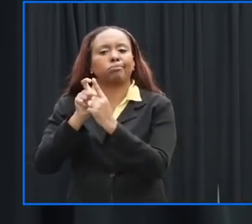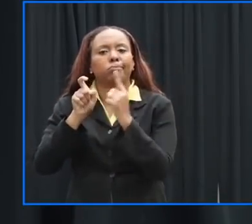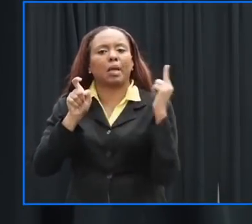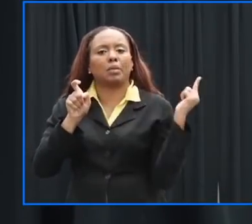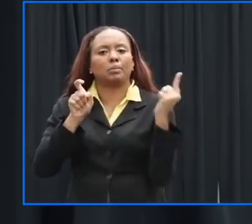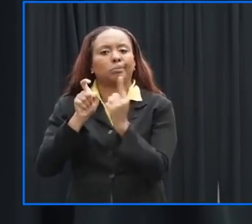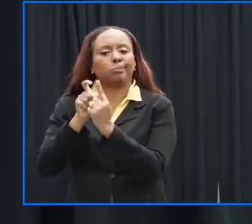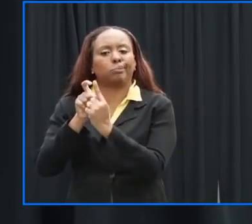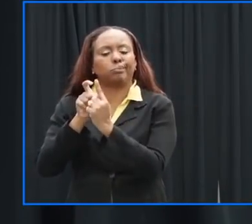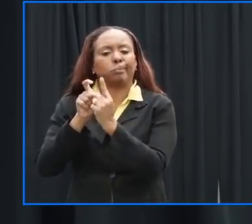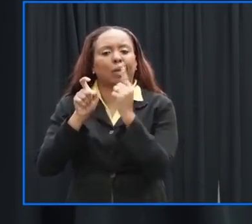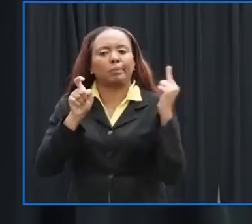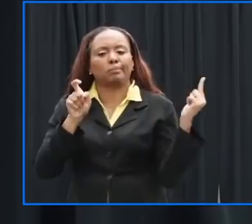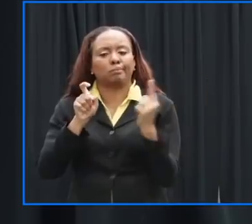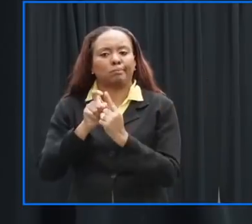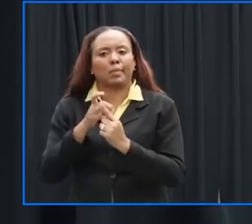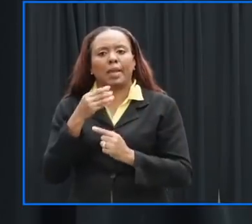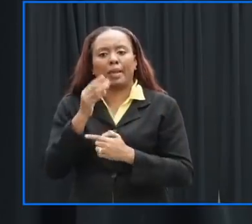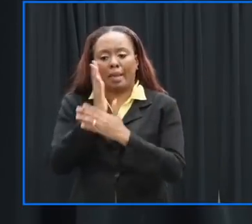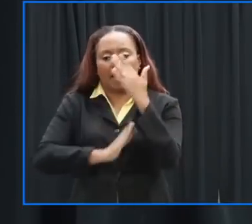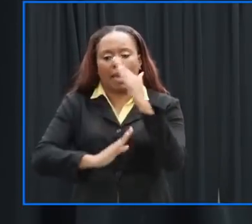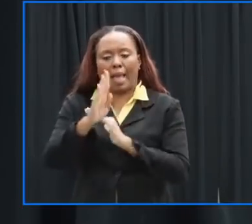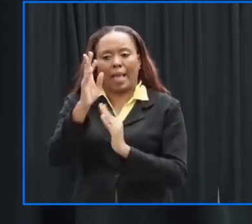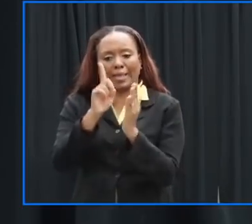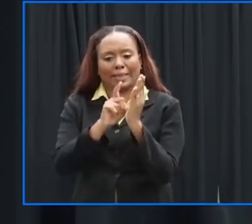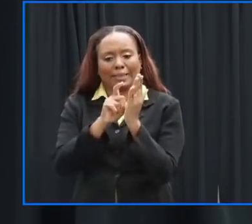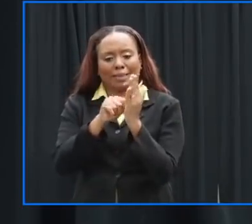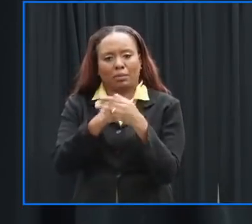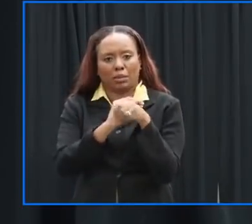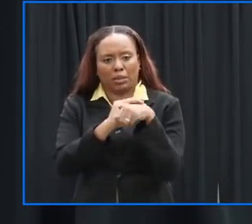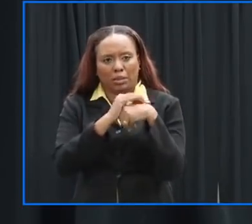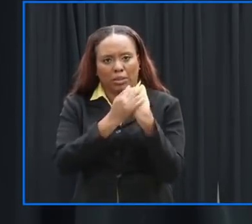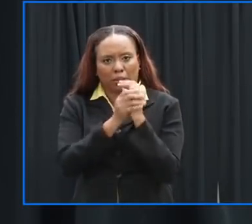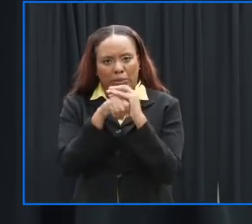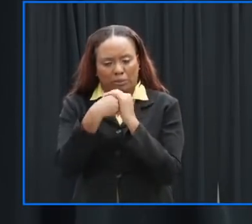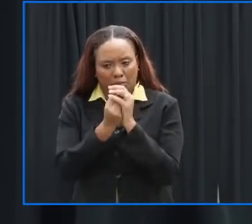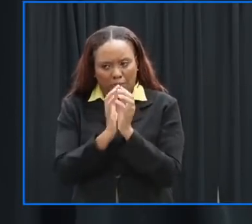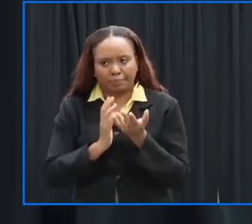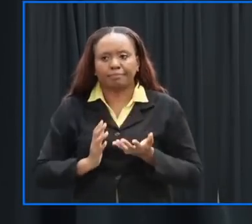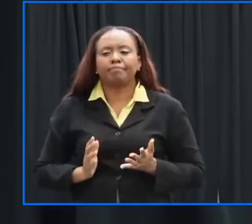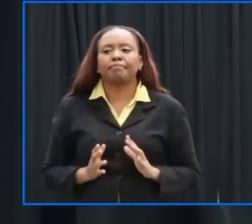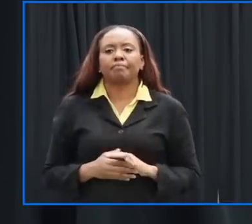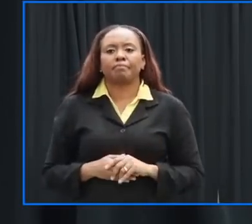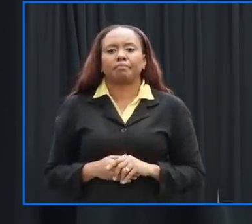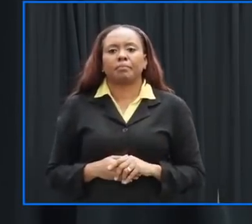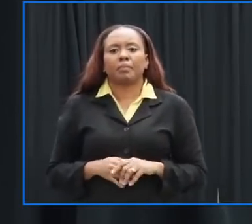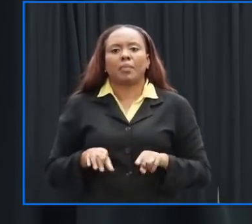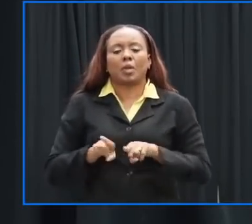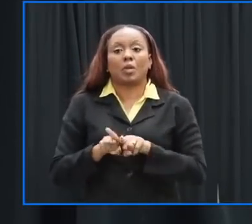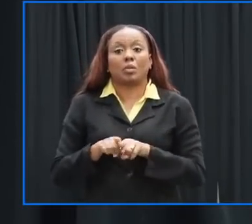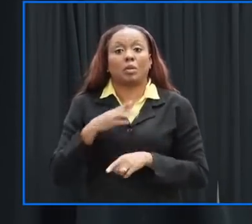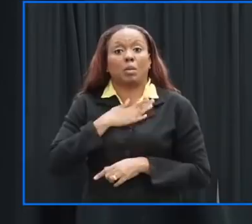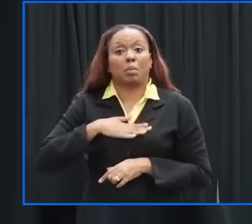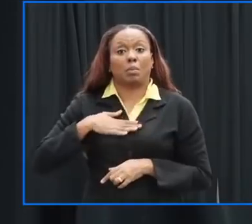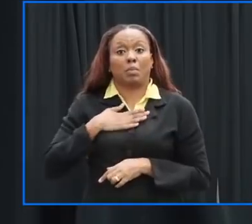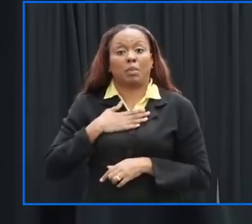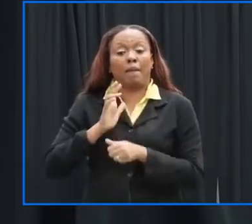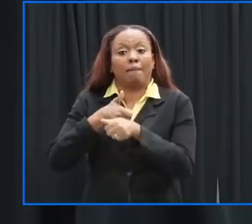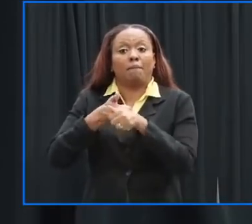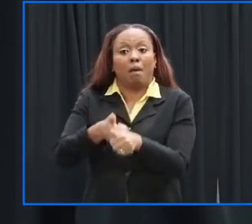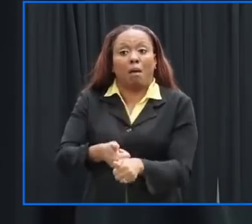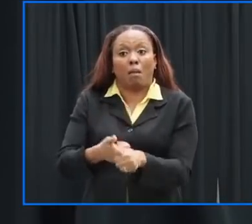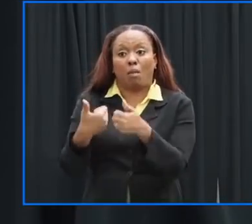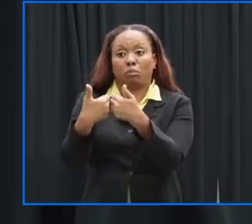sanitize so all the shelters will have these things in place and we have the distances please follow the